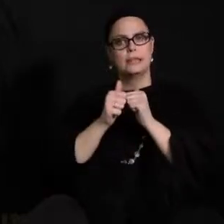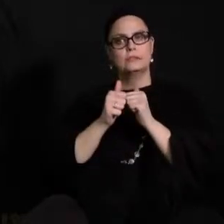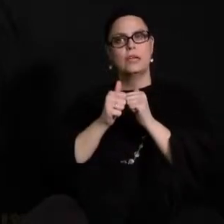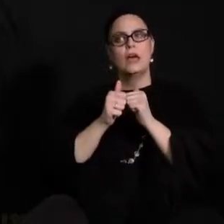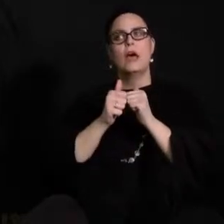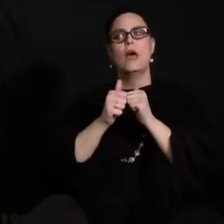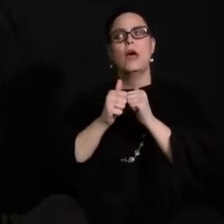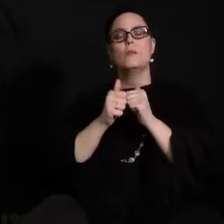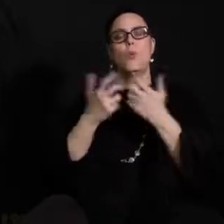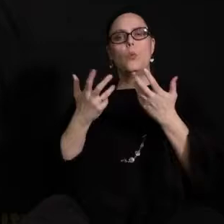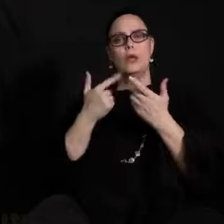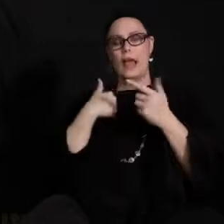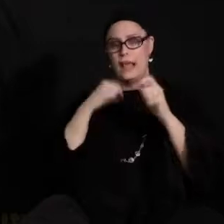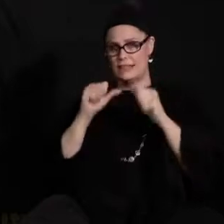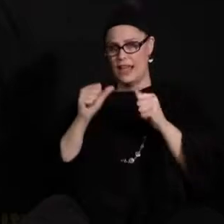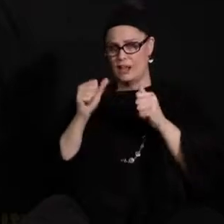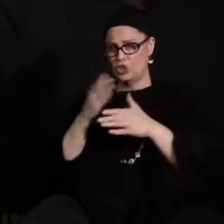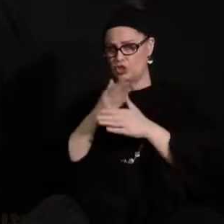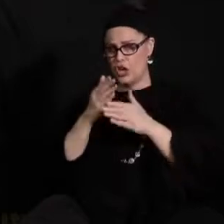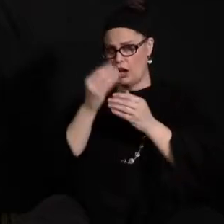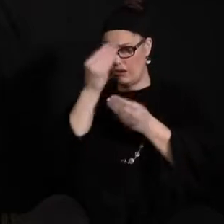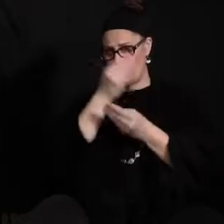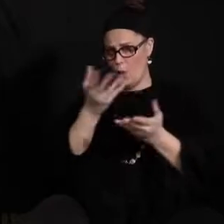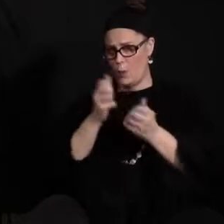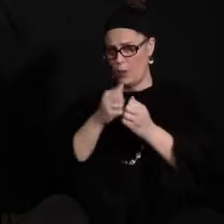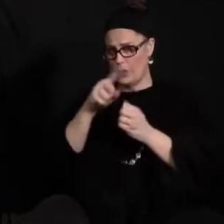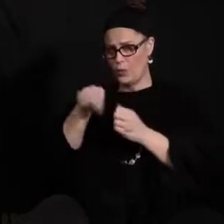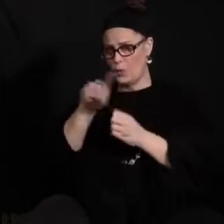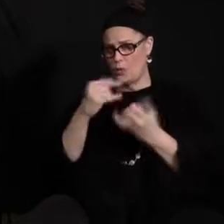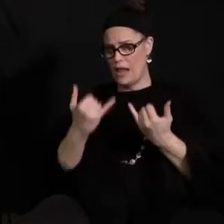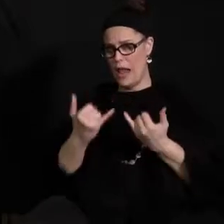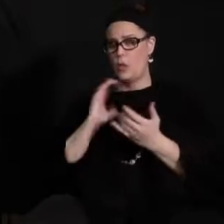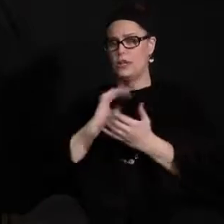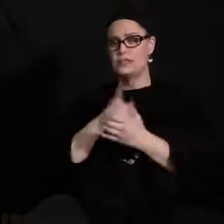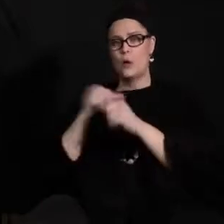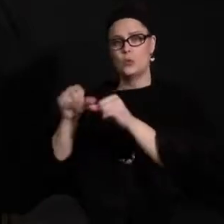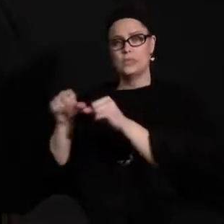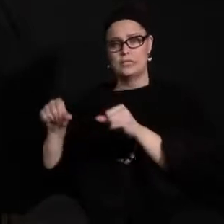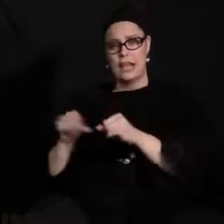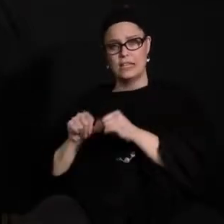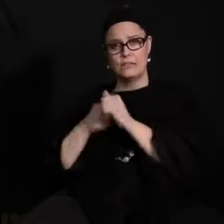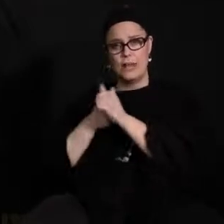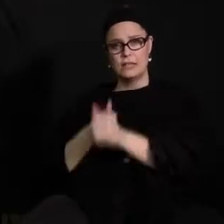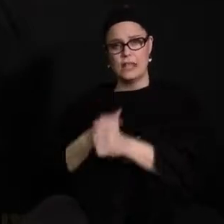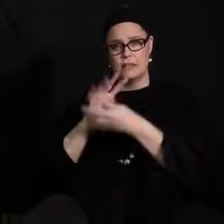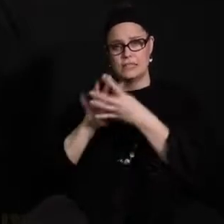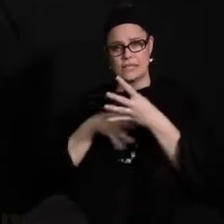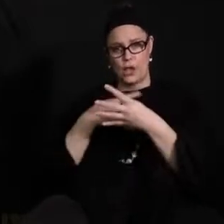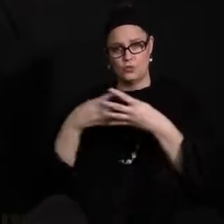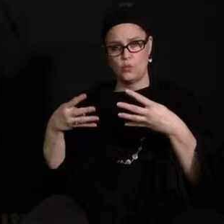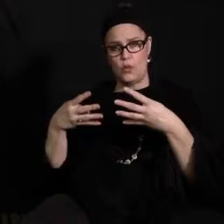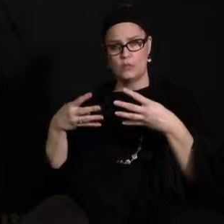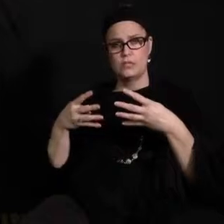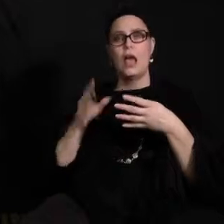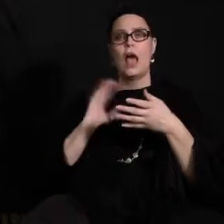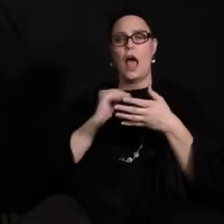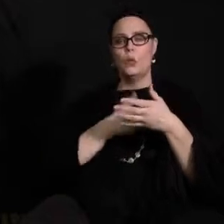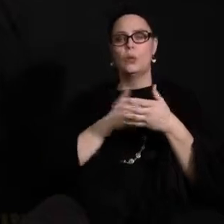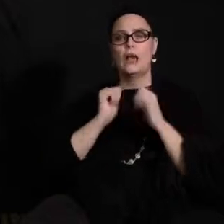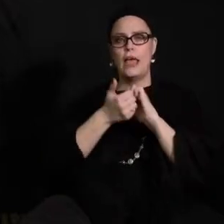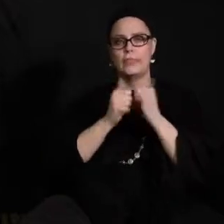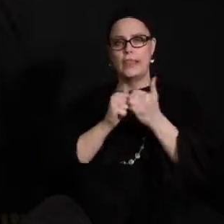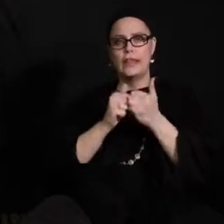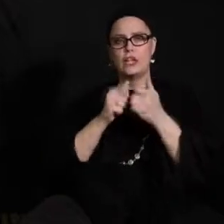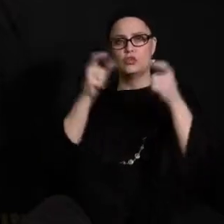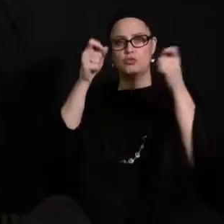i can share with you right now um is that our sites uh based upon their schedules and our athletic directors are well aware of our